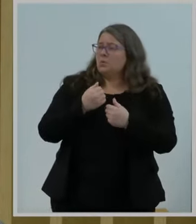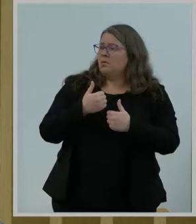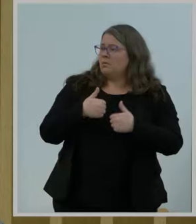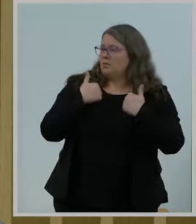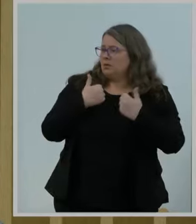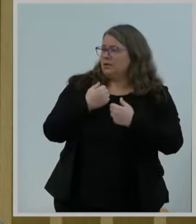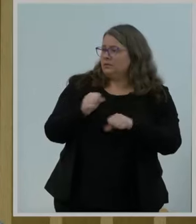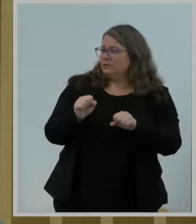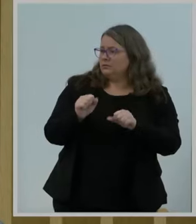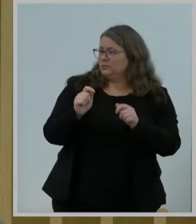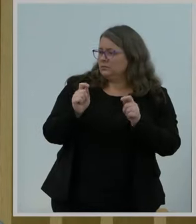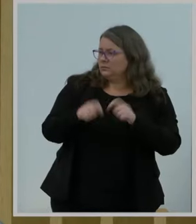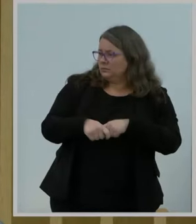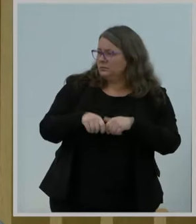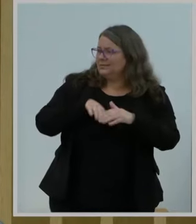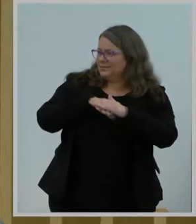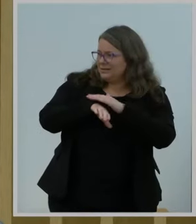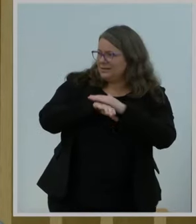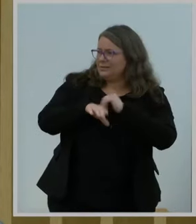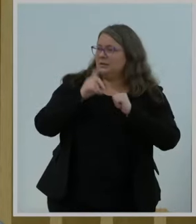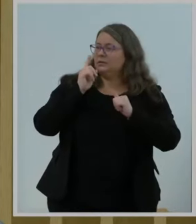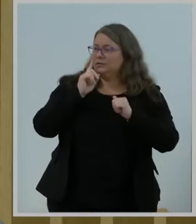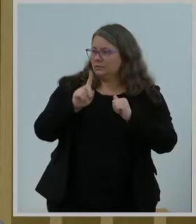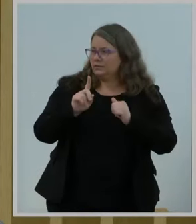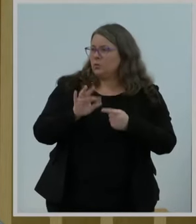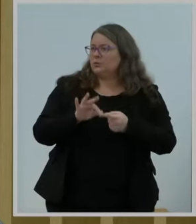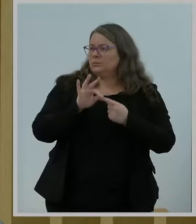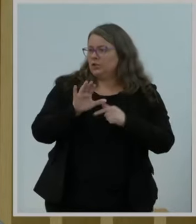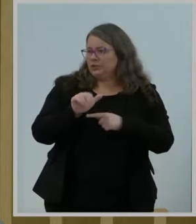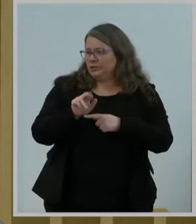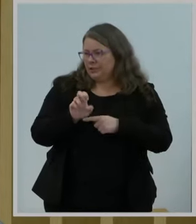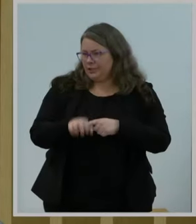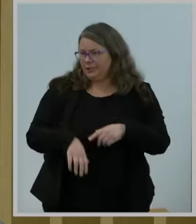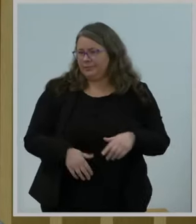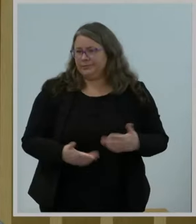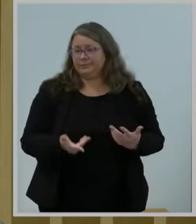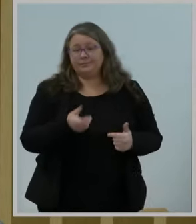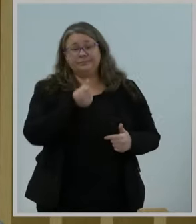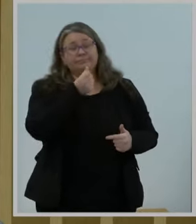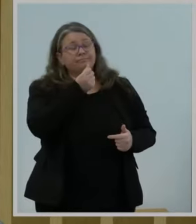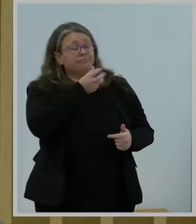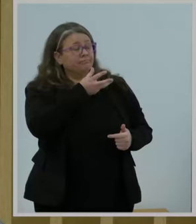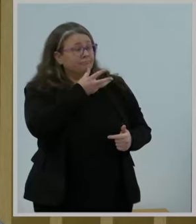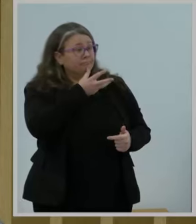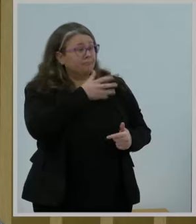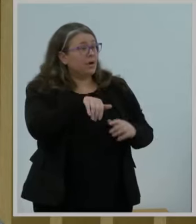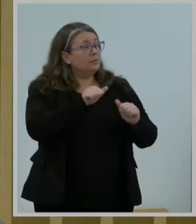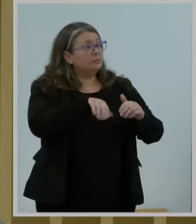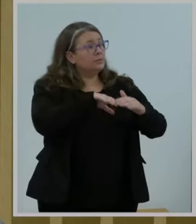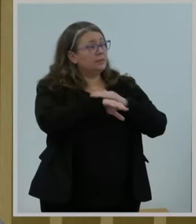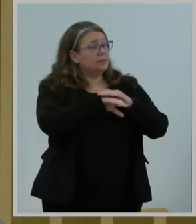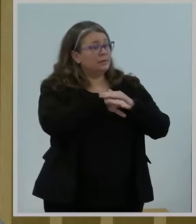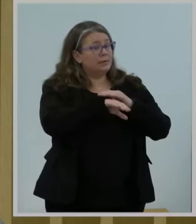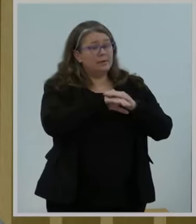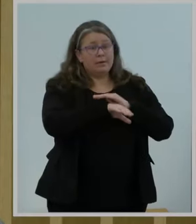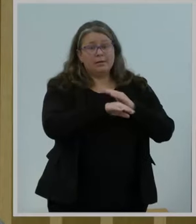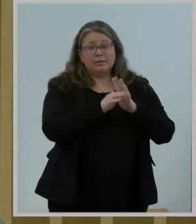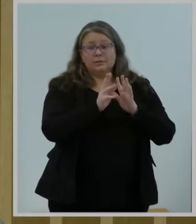without requiring moms-to-be to travel long distances, especially those who face risks and challenges during pregnancy.